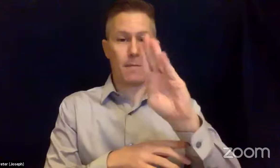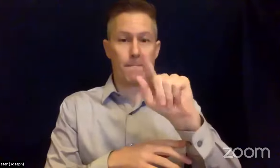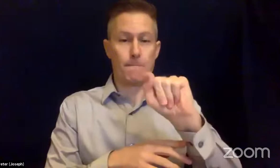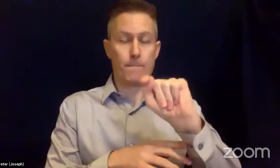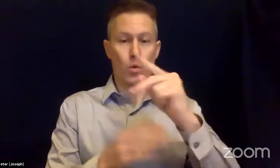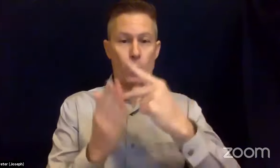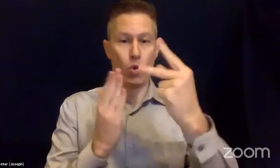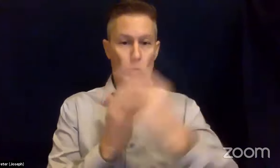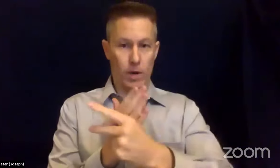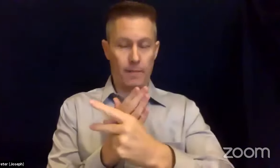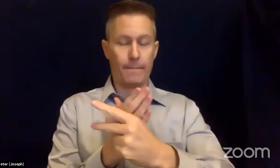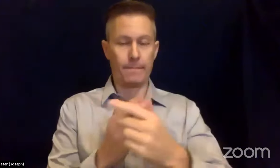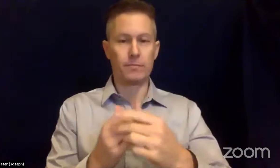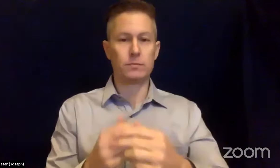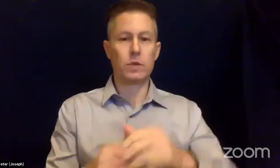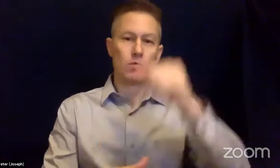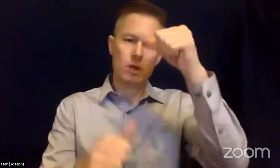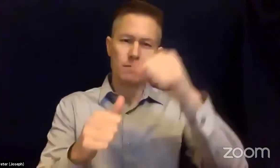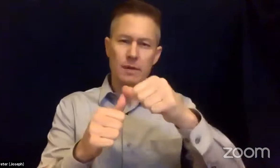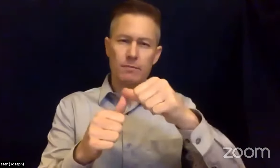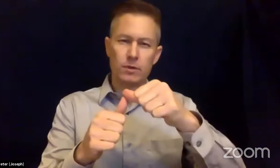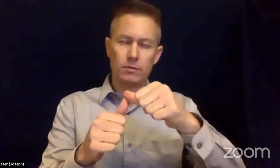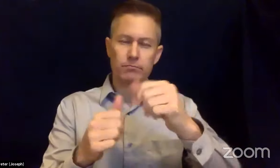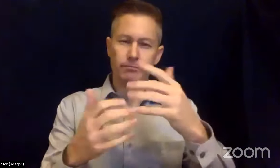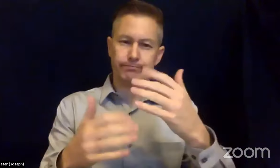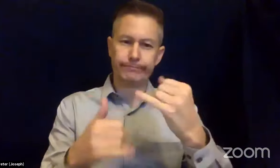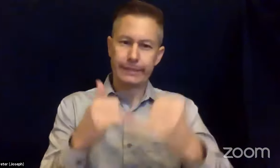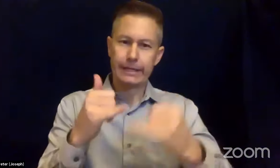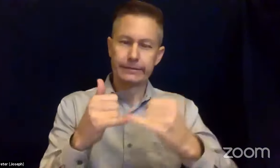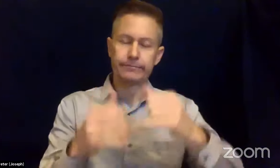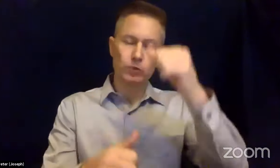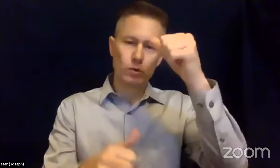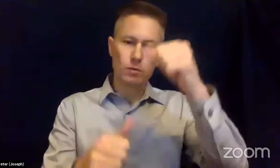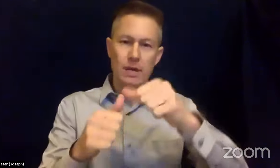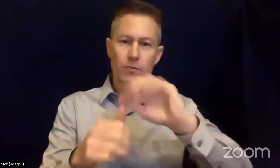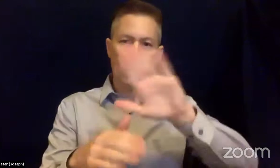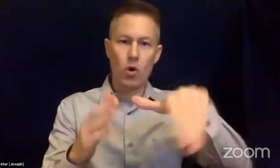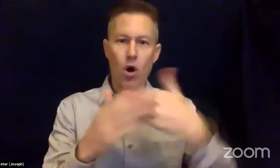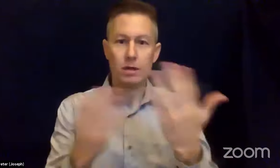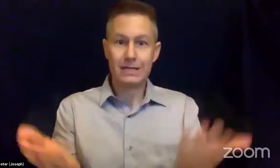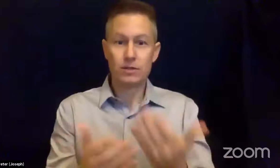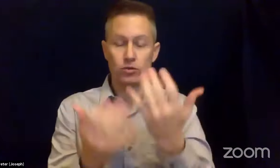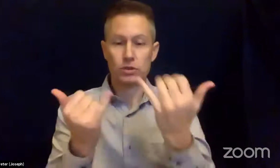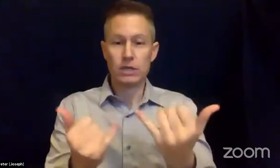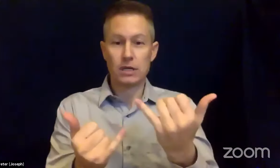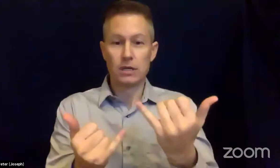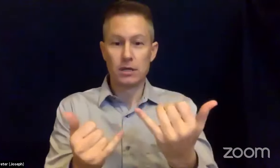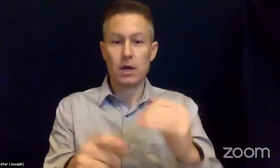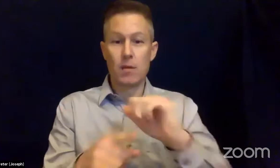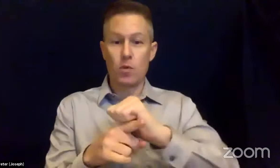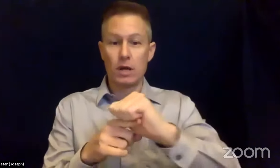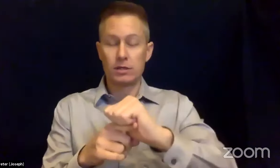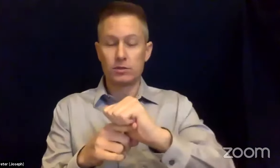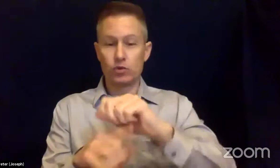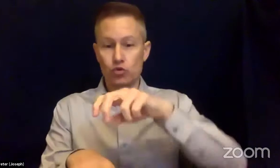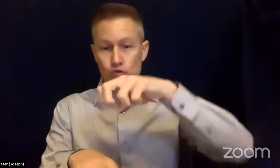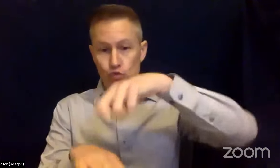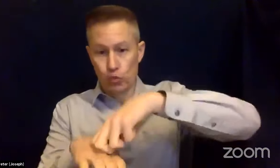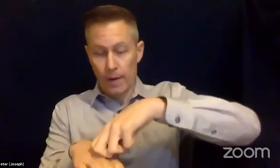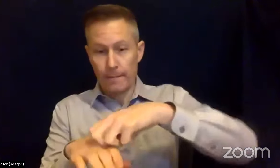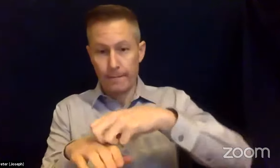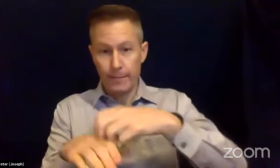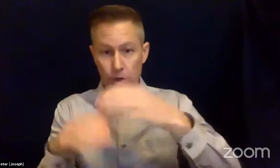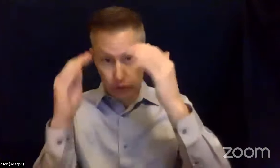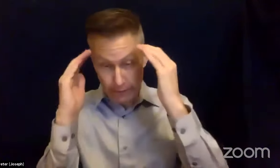the reason we're all here today. Let's practice drop, cover, hold on, or if you're in a